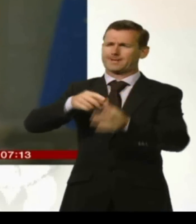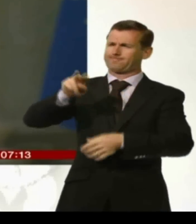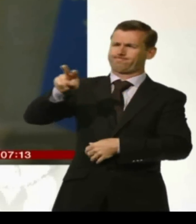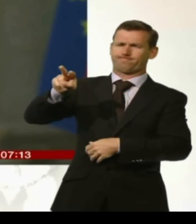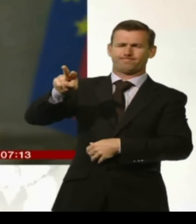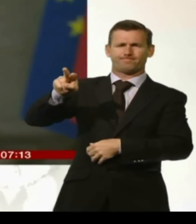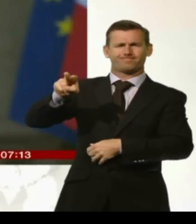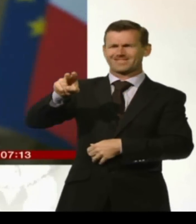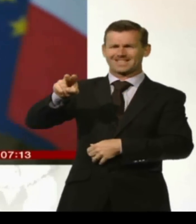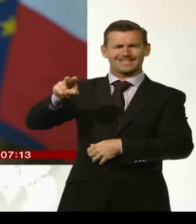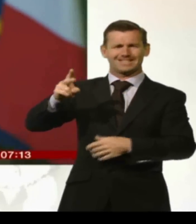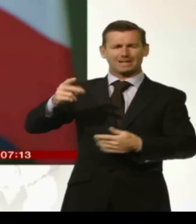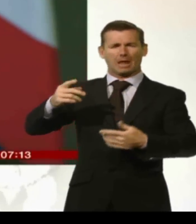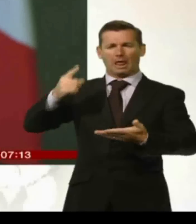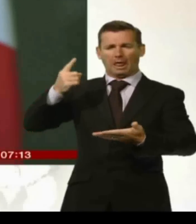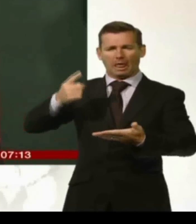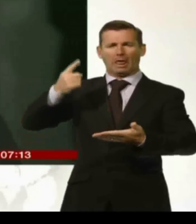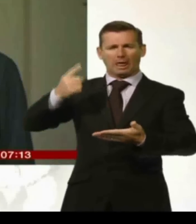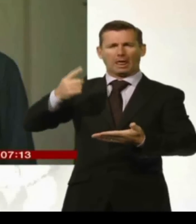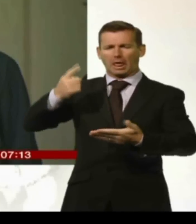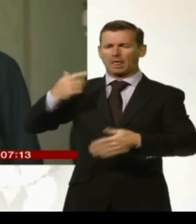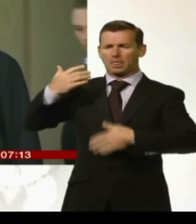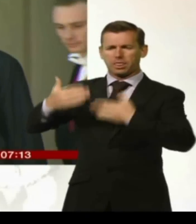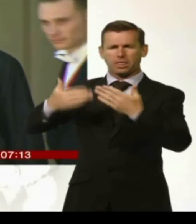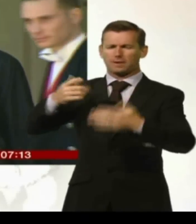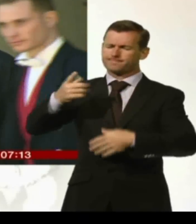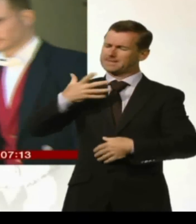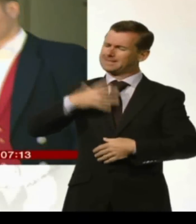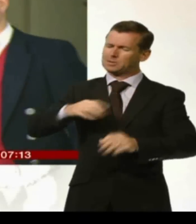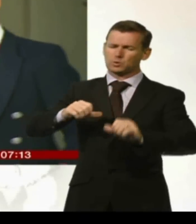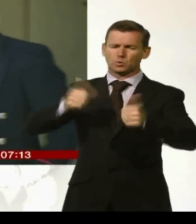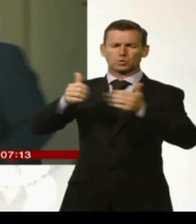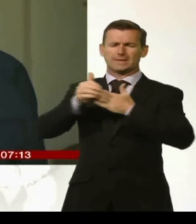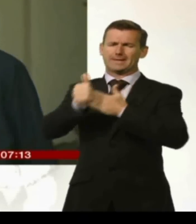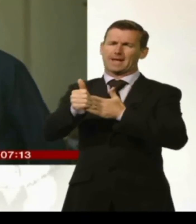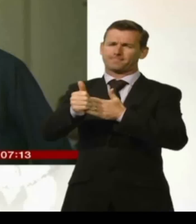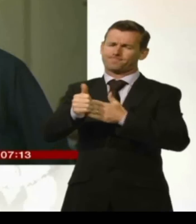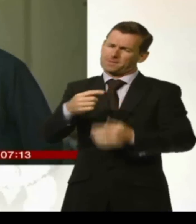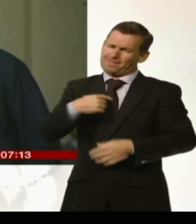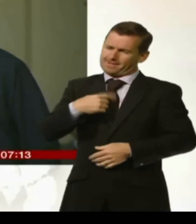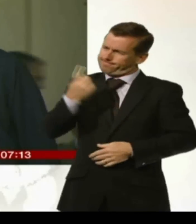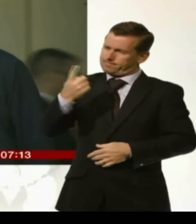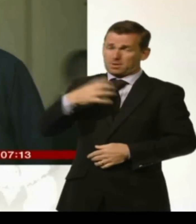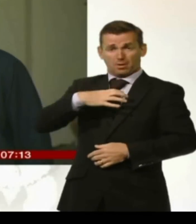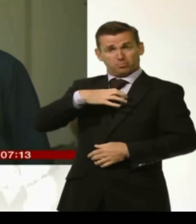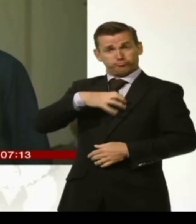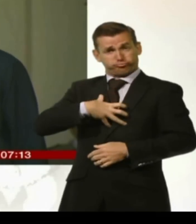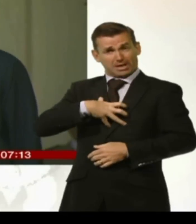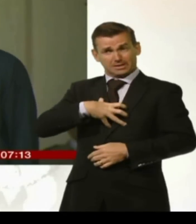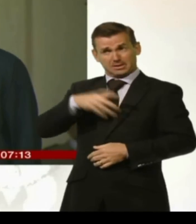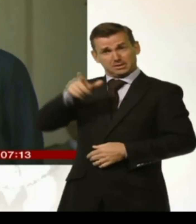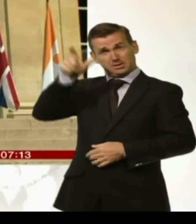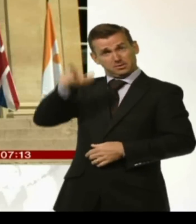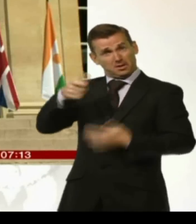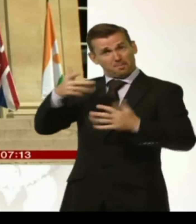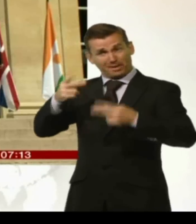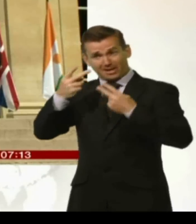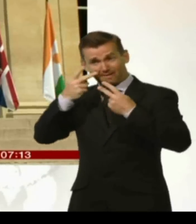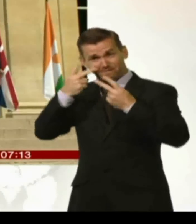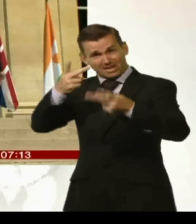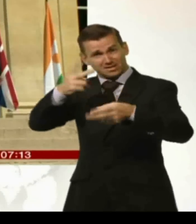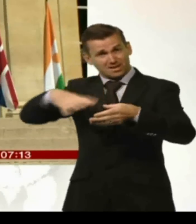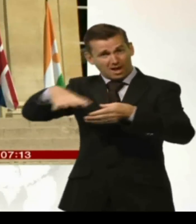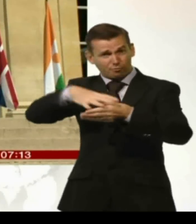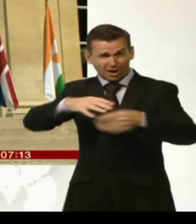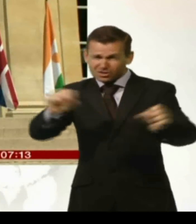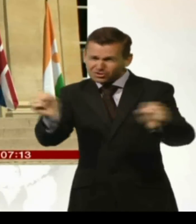leadership in politicians. And I say that to say this. I'm not even sure the president of Nigeria has visited Chibok, where these girls were abducted. That tells you